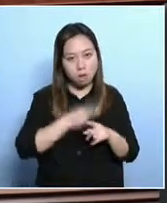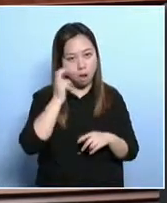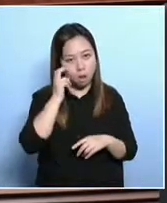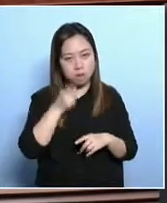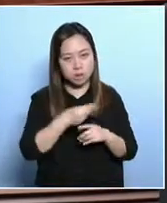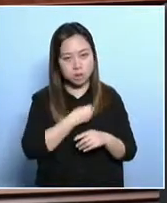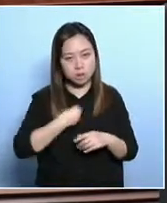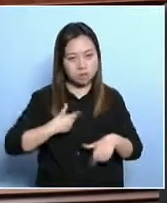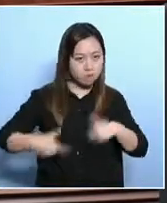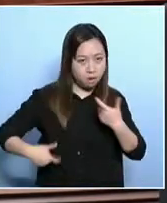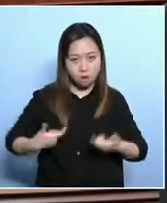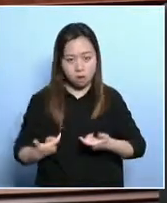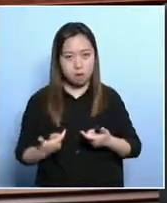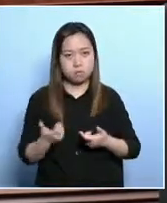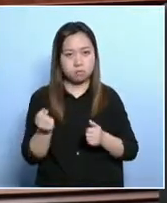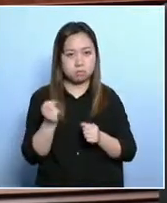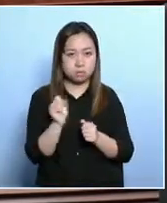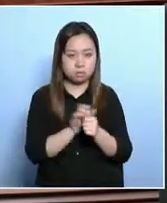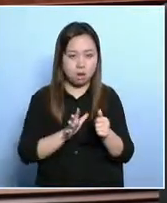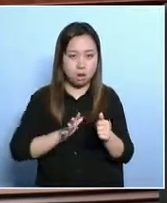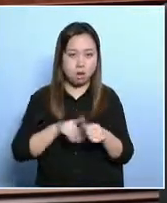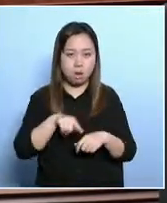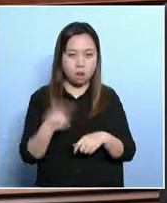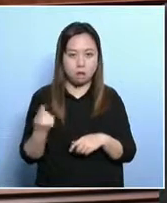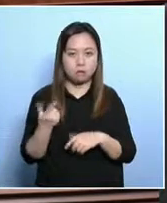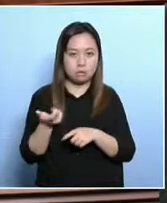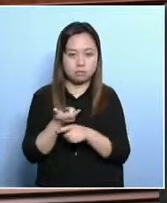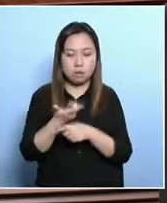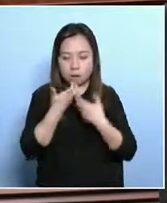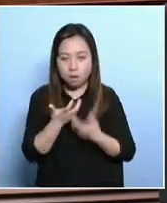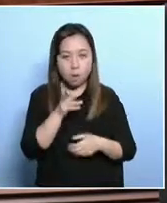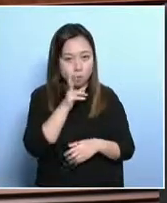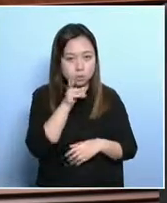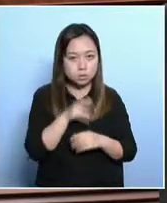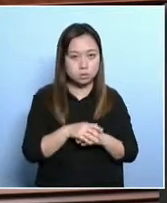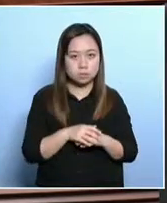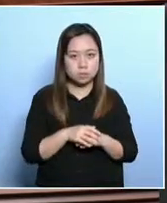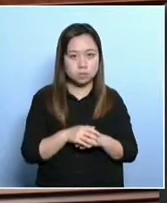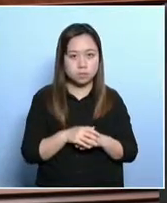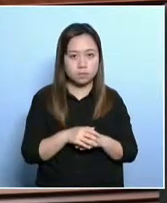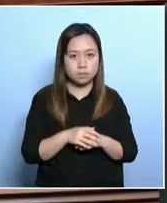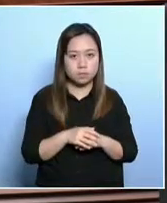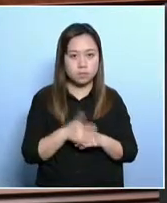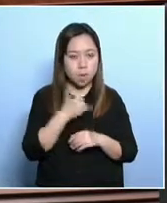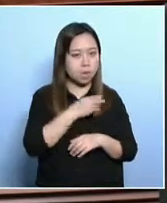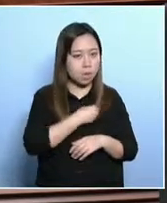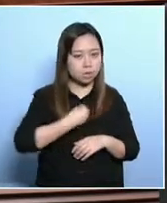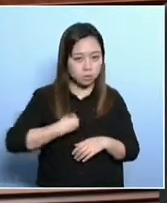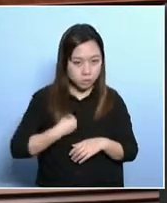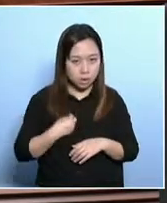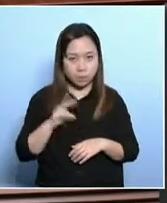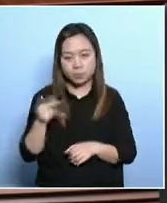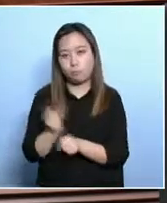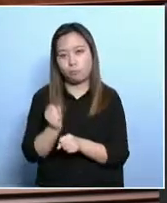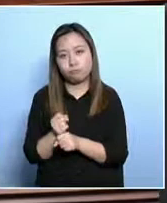health care expenditure is just 4% of the income. Now, actually, this doesn't take into account the